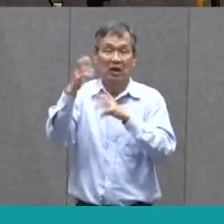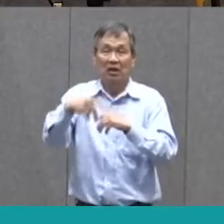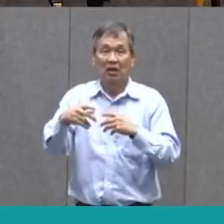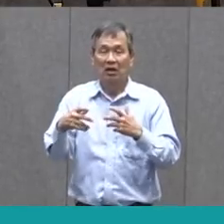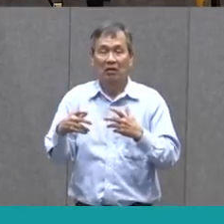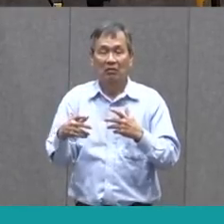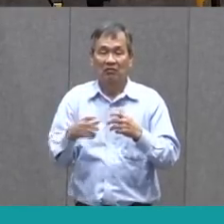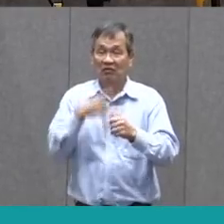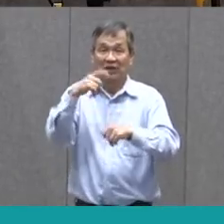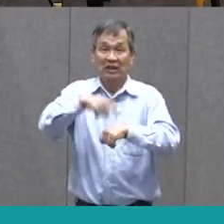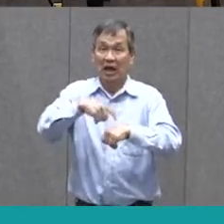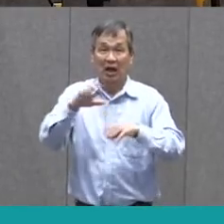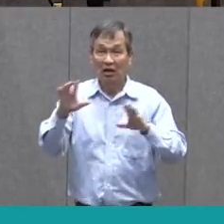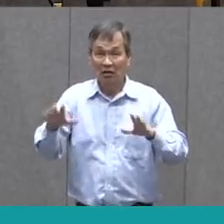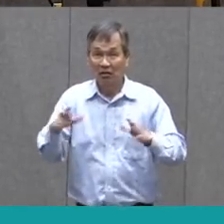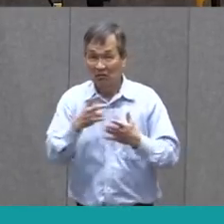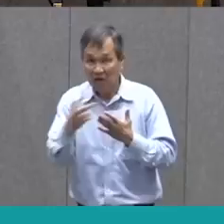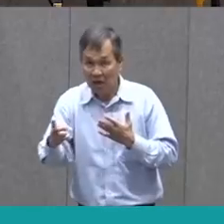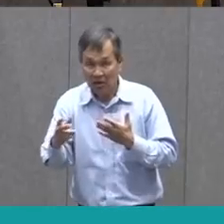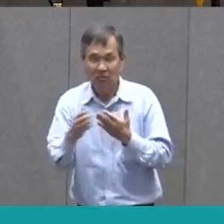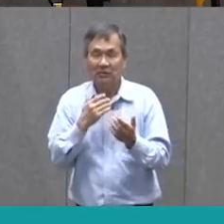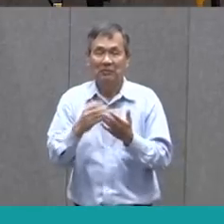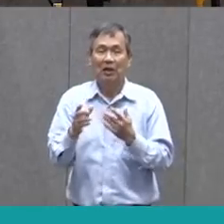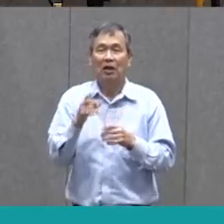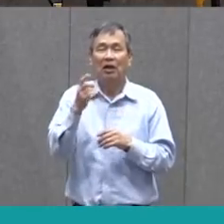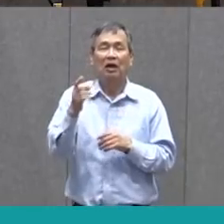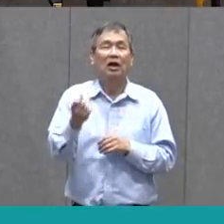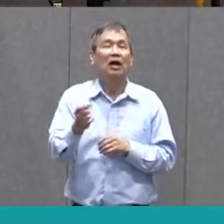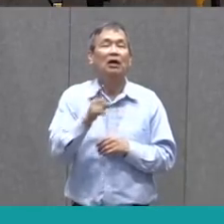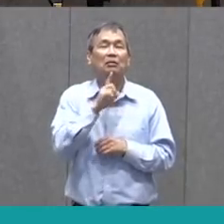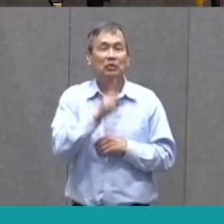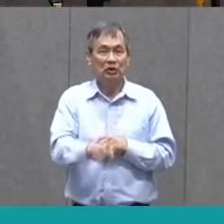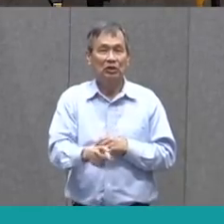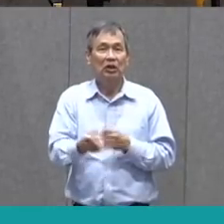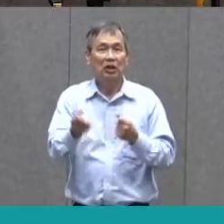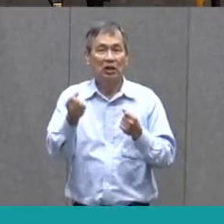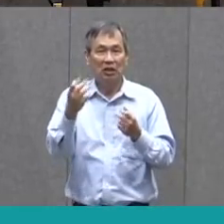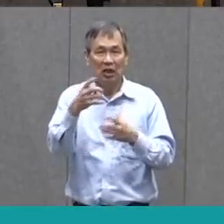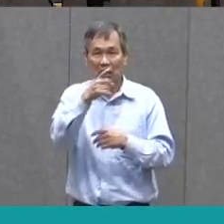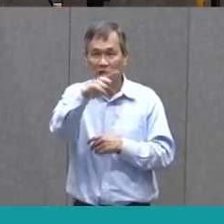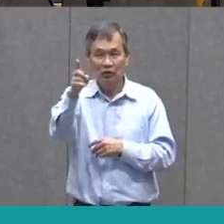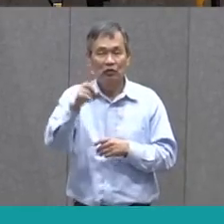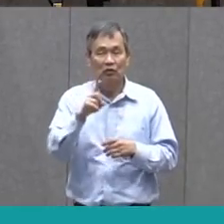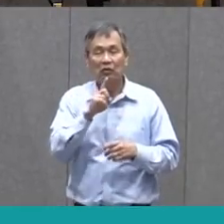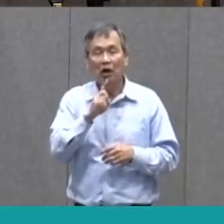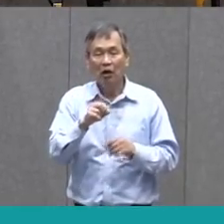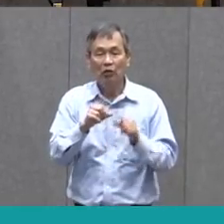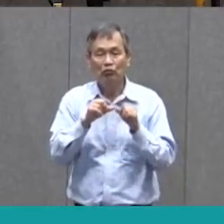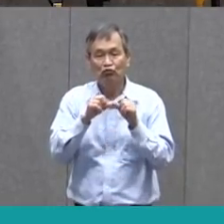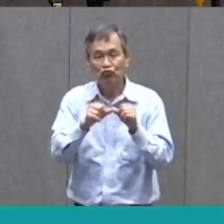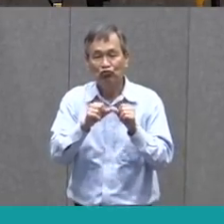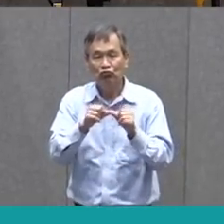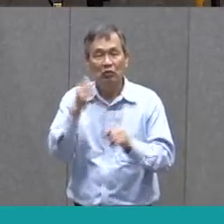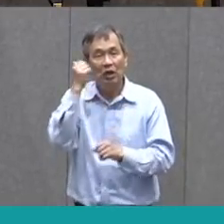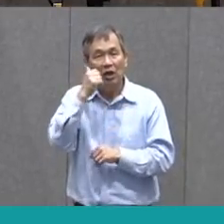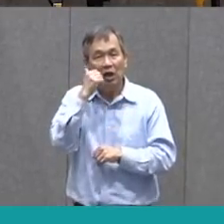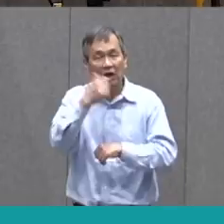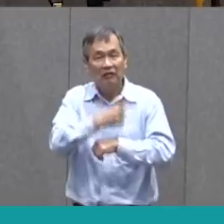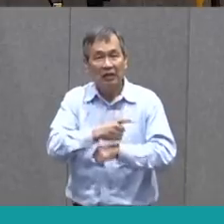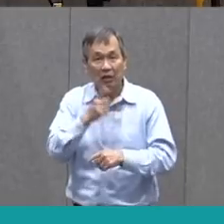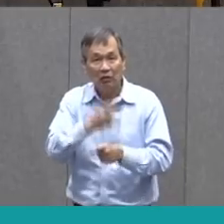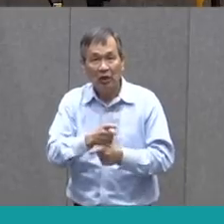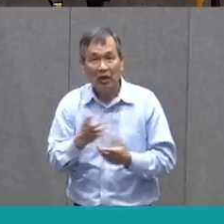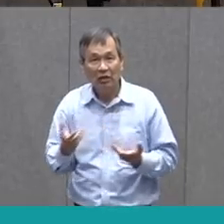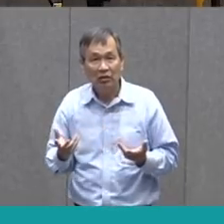I bet a lot of you show persistence every day. You strike me as hard-working